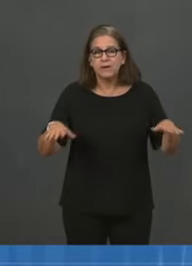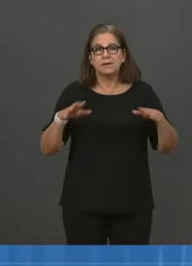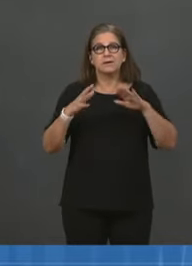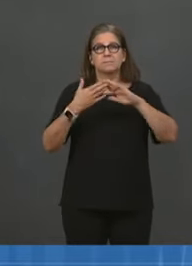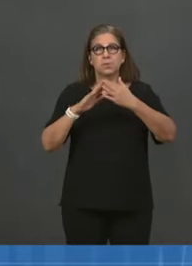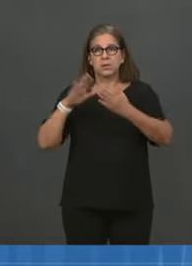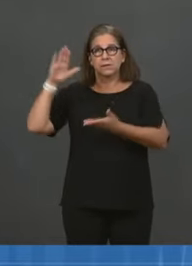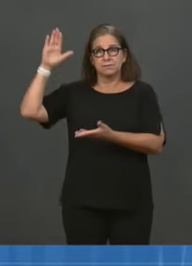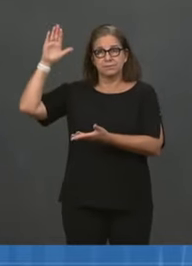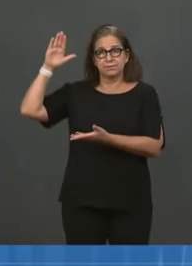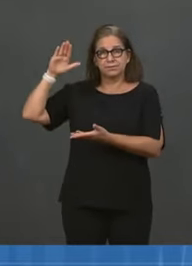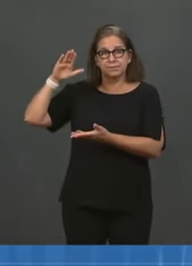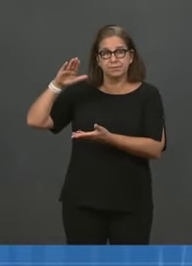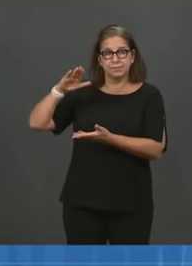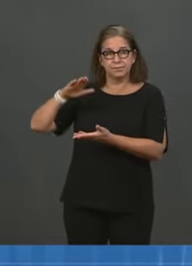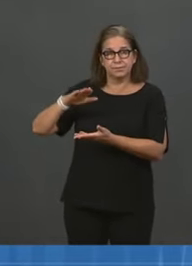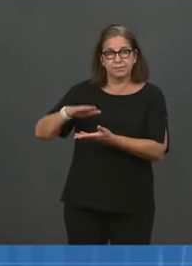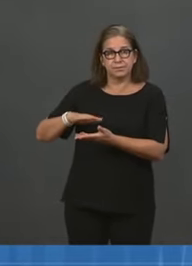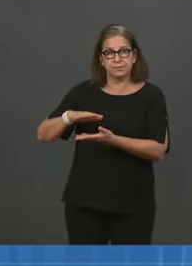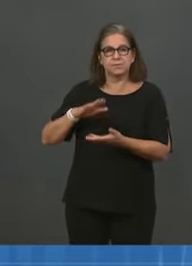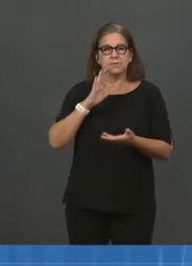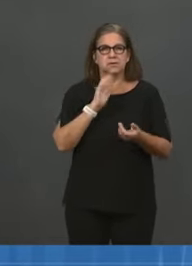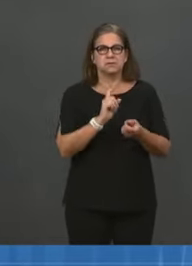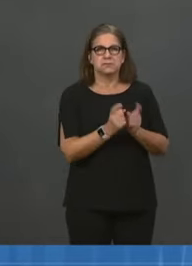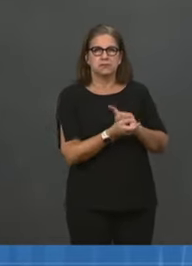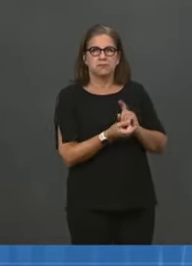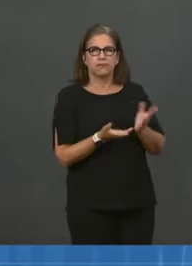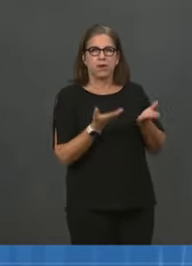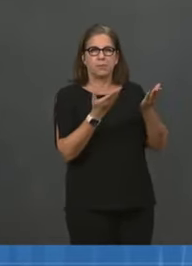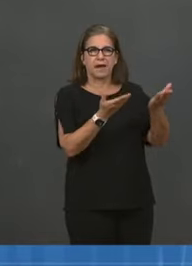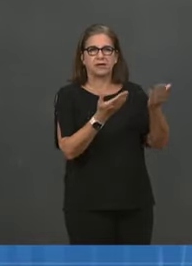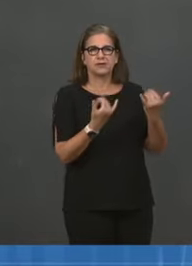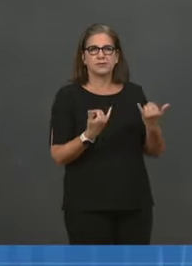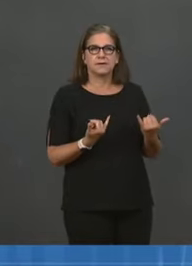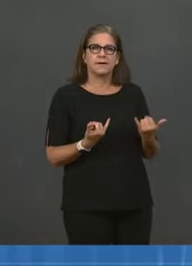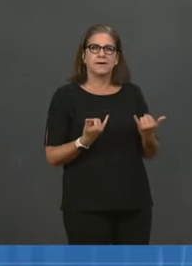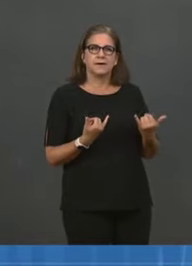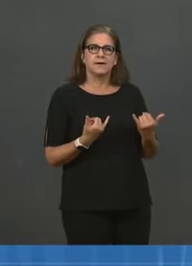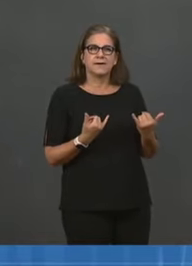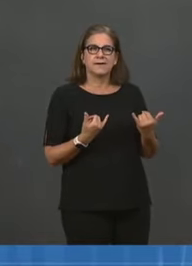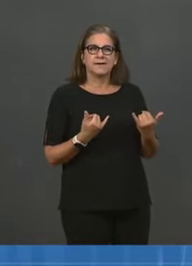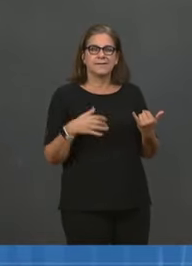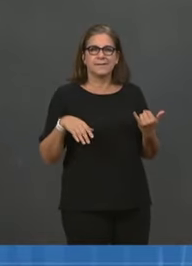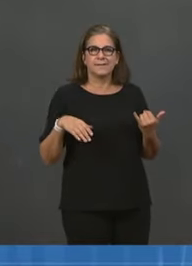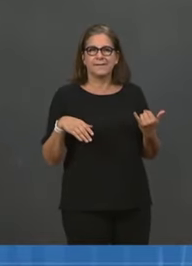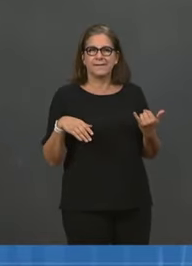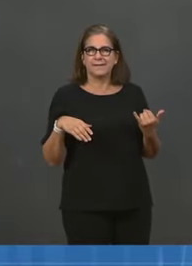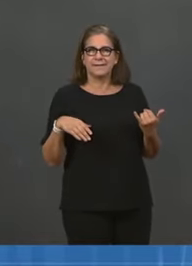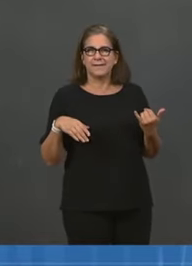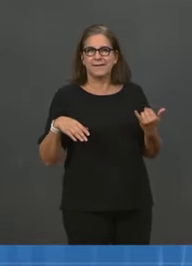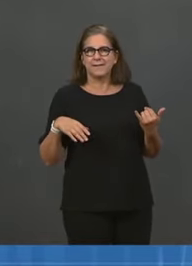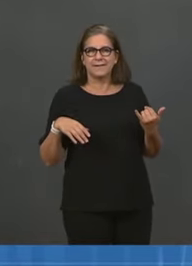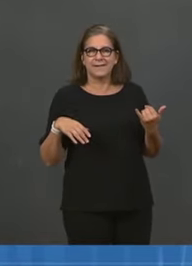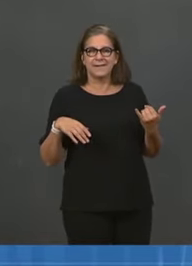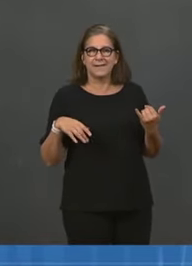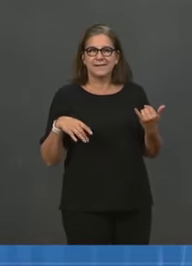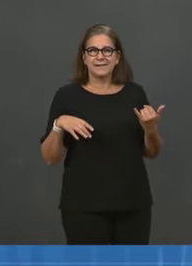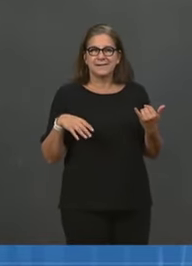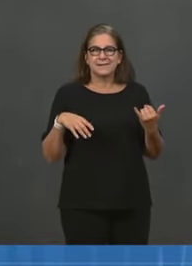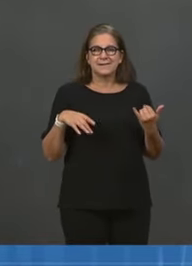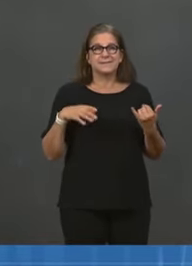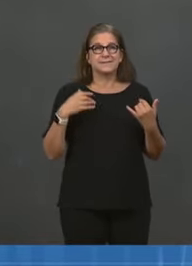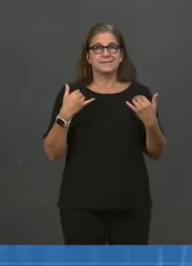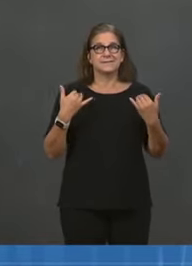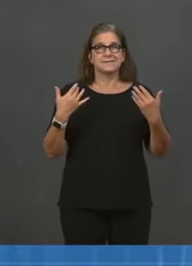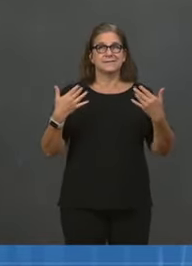important to note that as we look at the current situation, we are also heading into respiratory virus season. During that season,